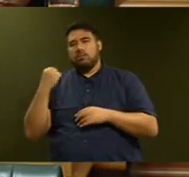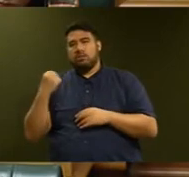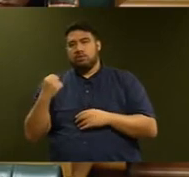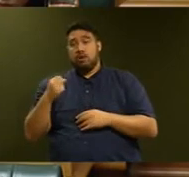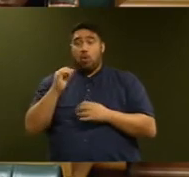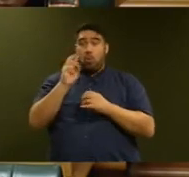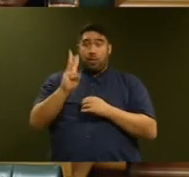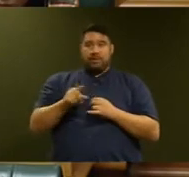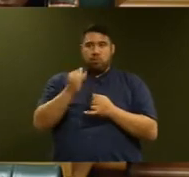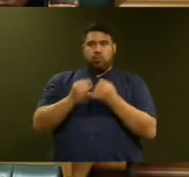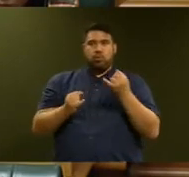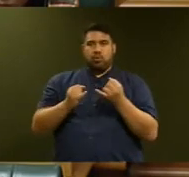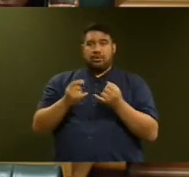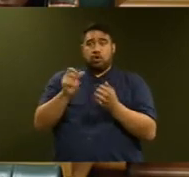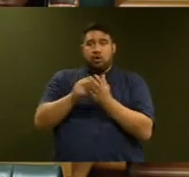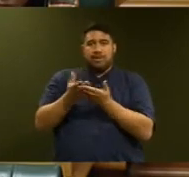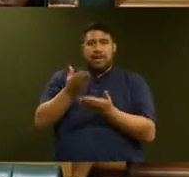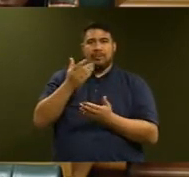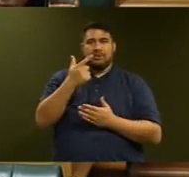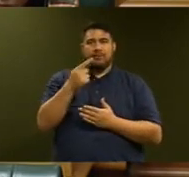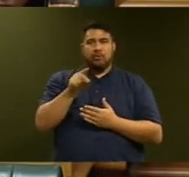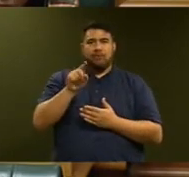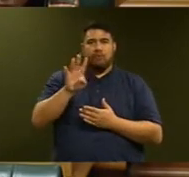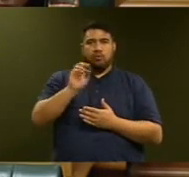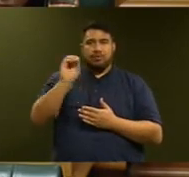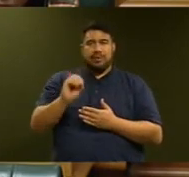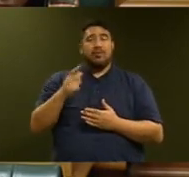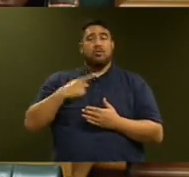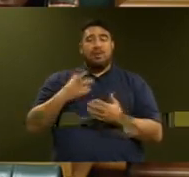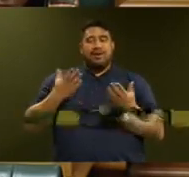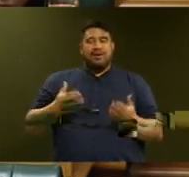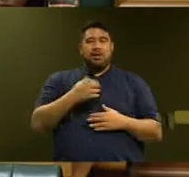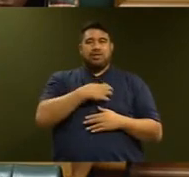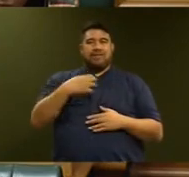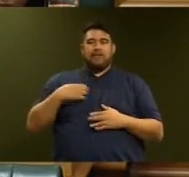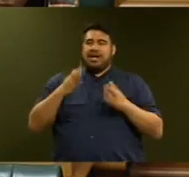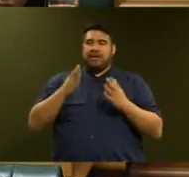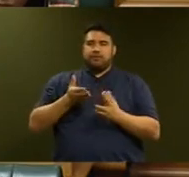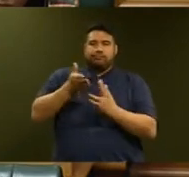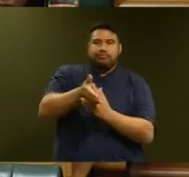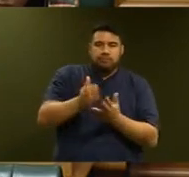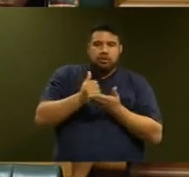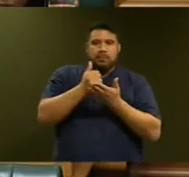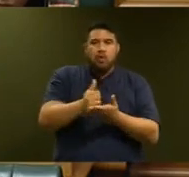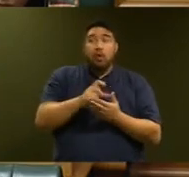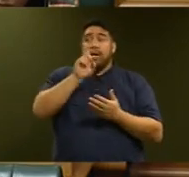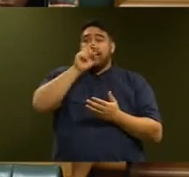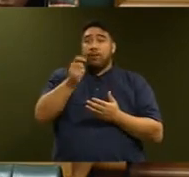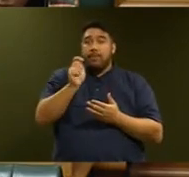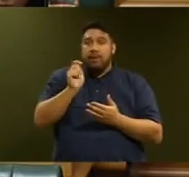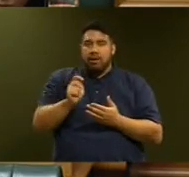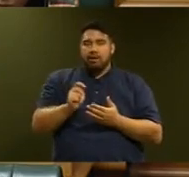This is why we need a massive government intervention like KiwiBuild to turn this around and build modern,